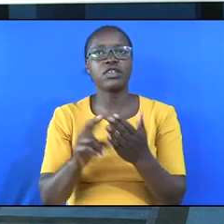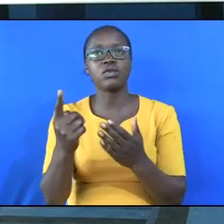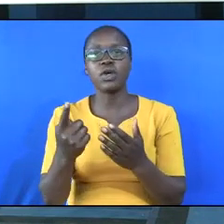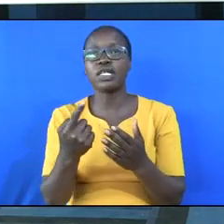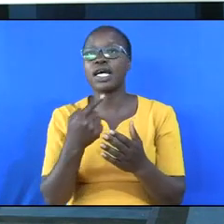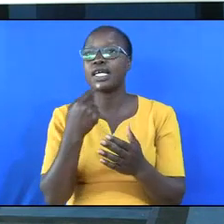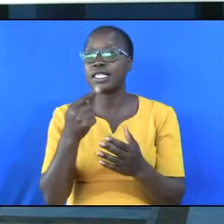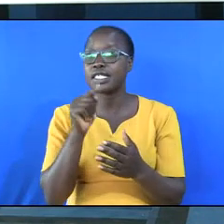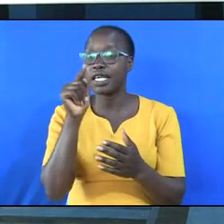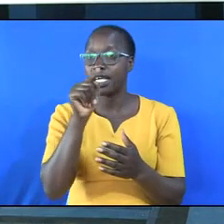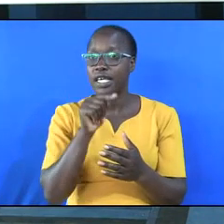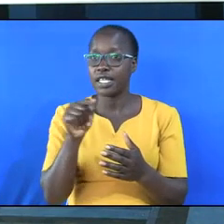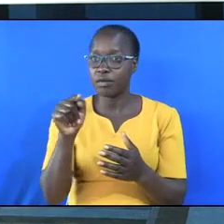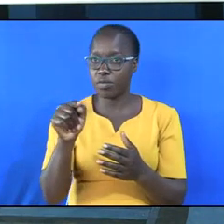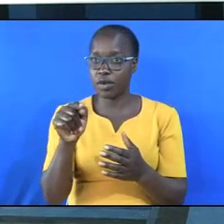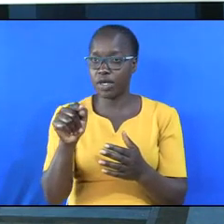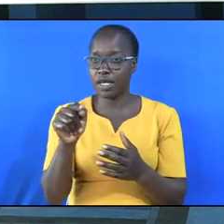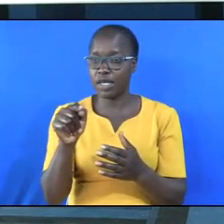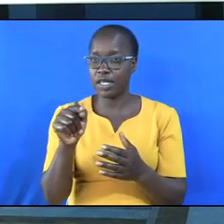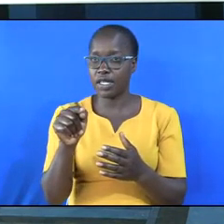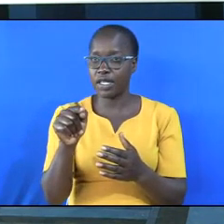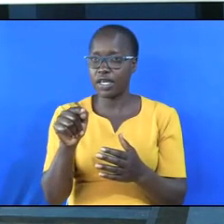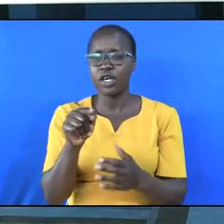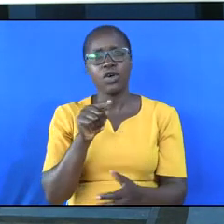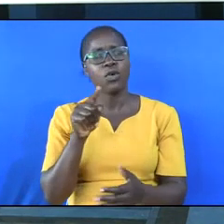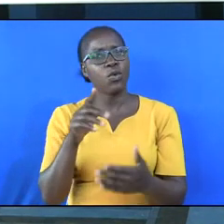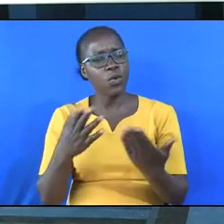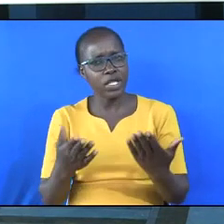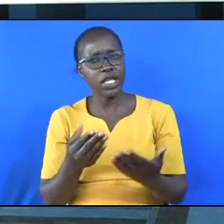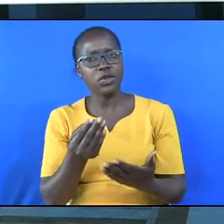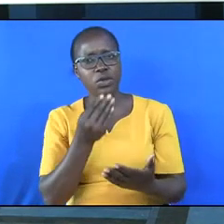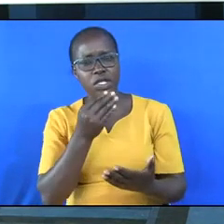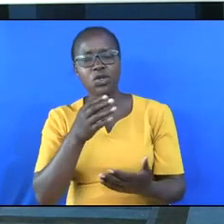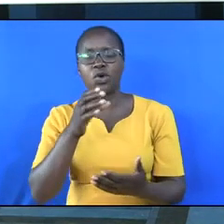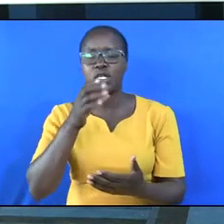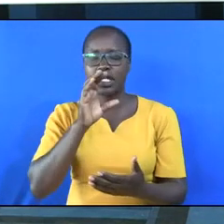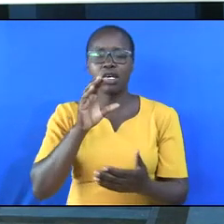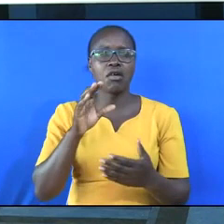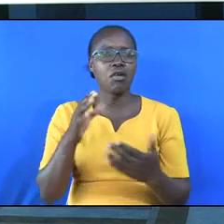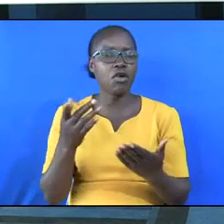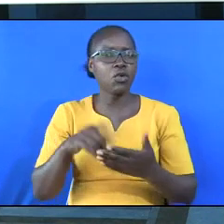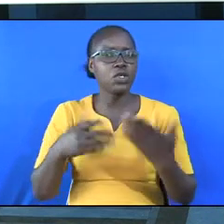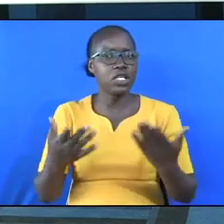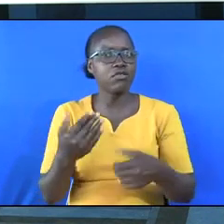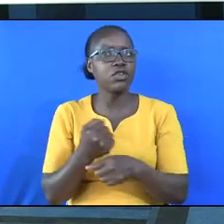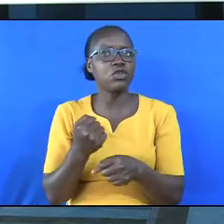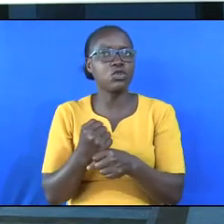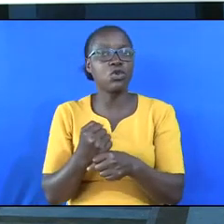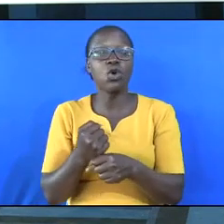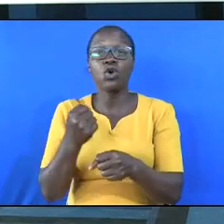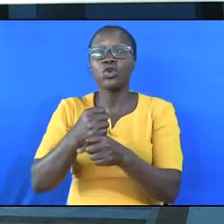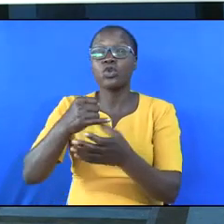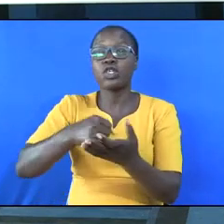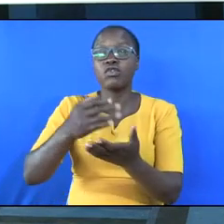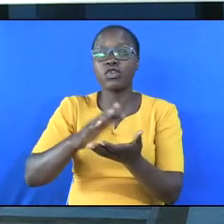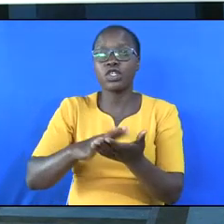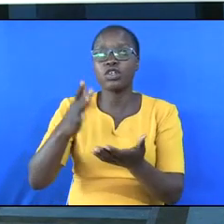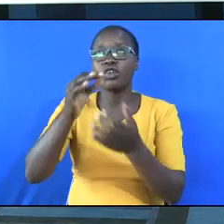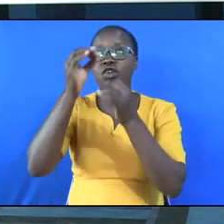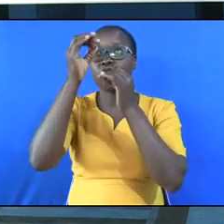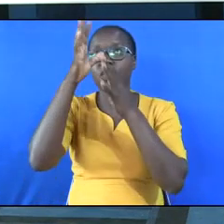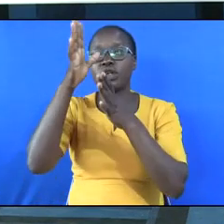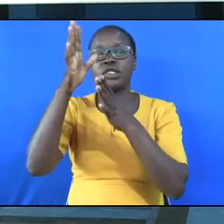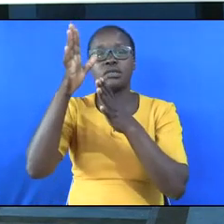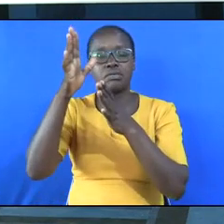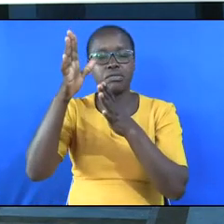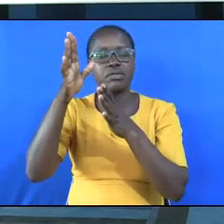whether therefore you eat or drink or whatsoever you do, do it for the glory of